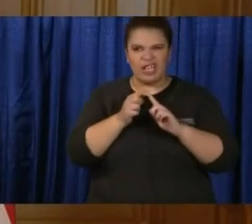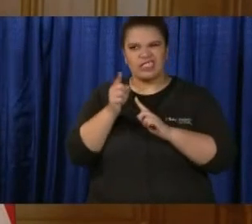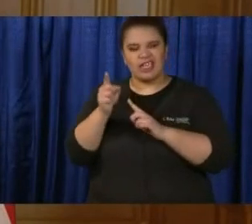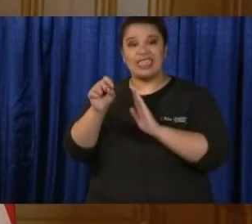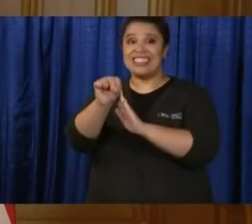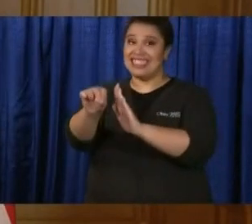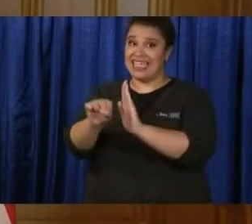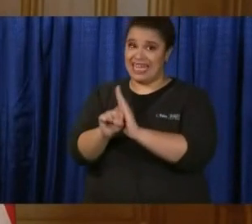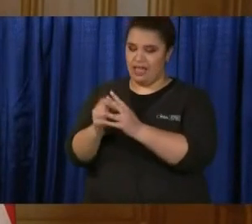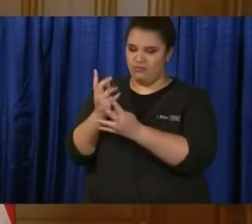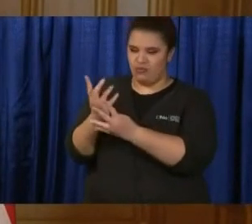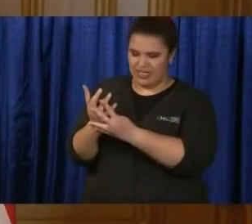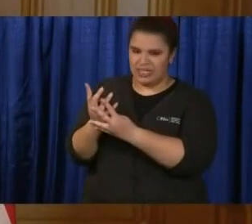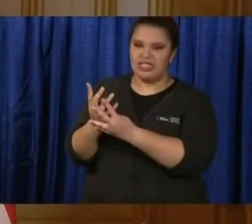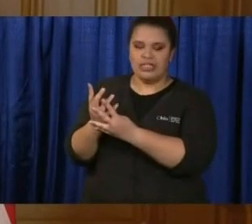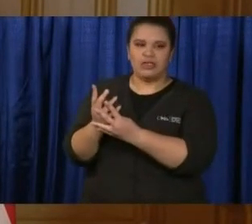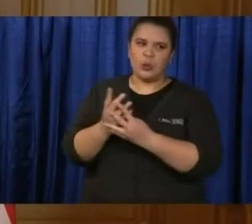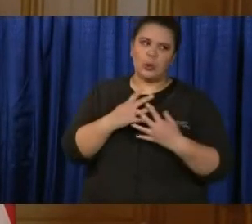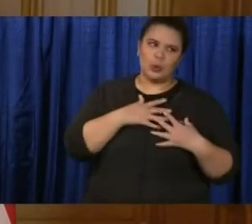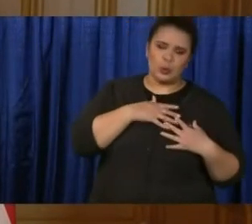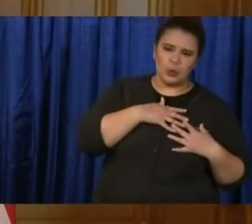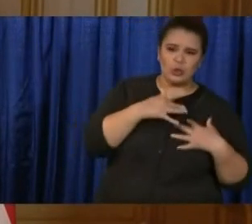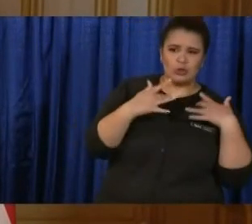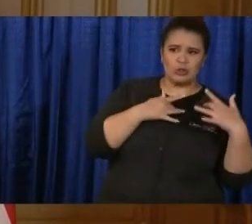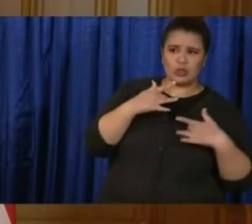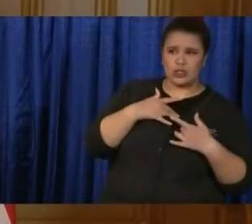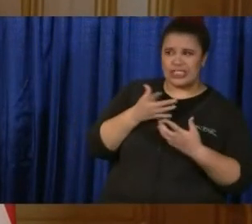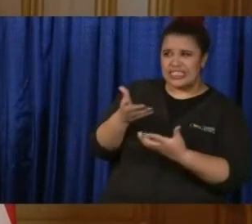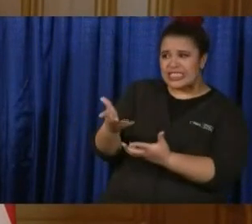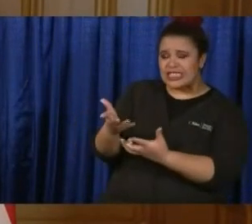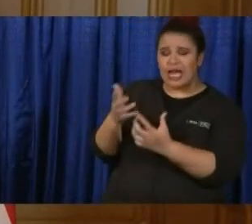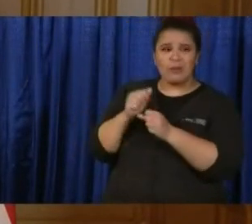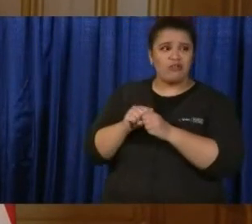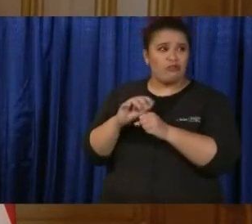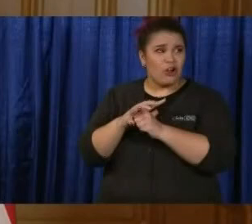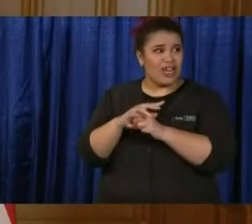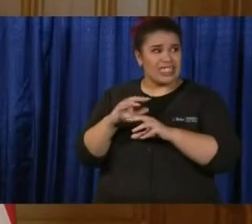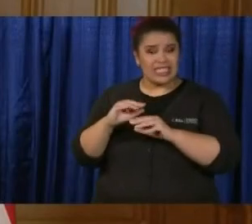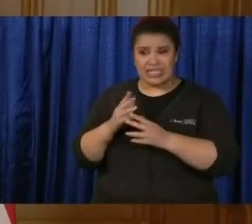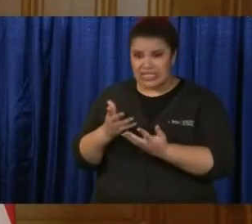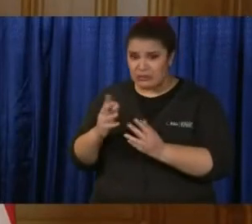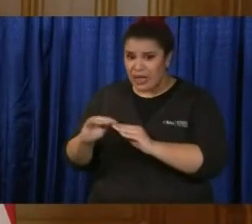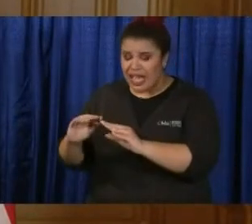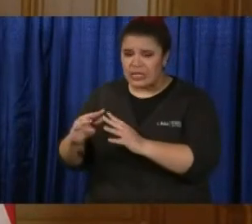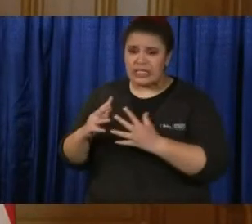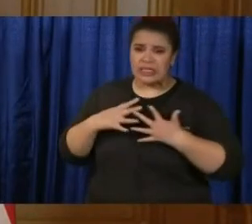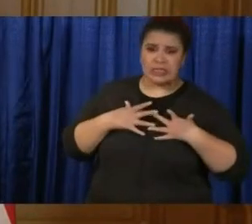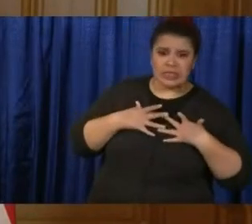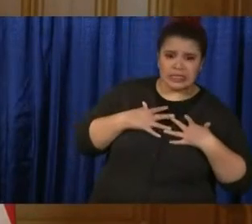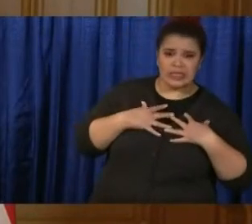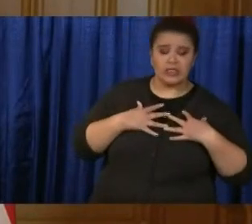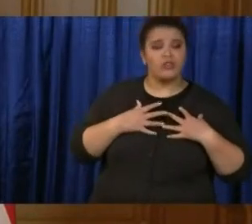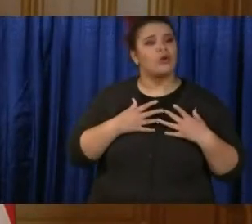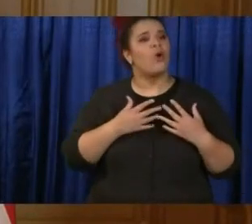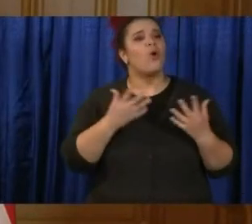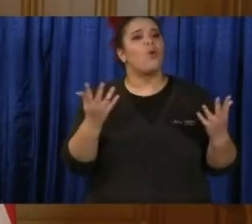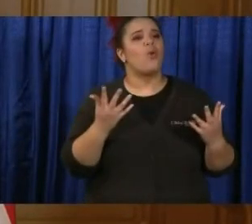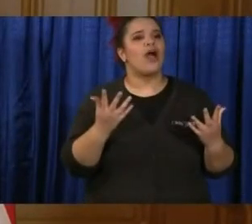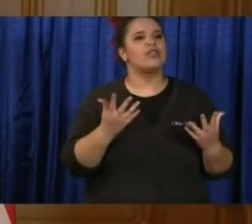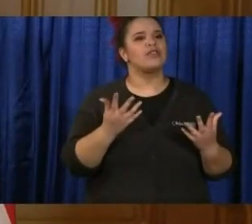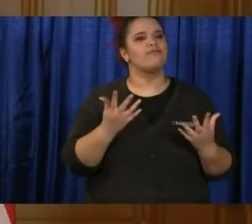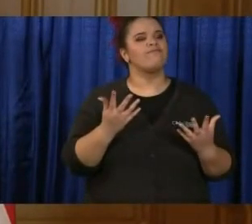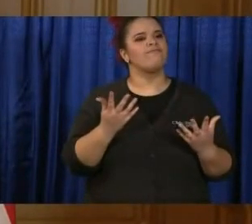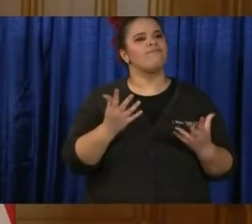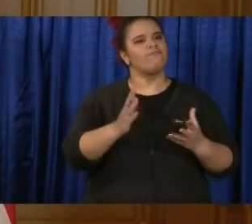And obviously you're going to give us more information tomorrow and maybe even later today. But what assurances can you offer to inmates and their families